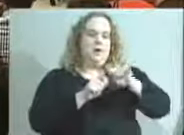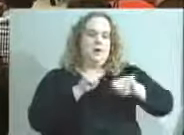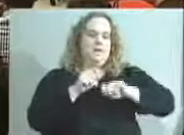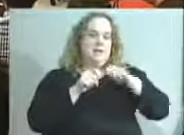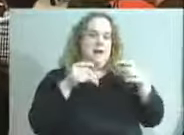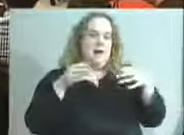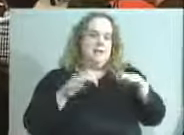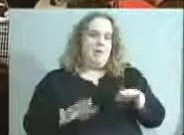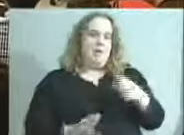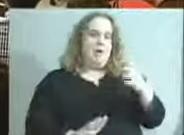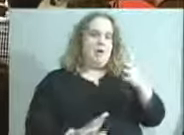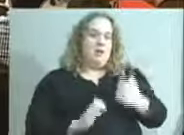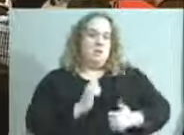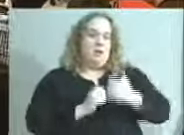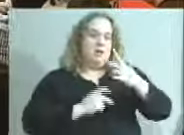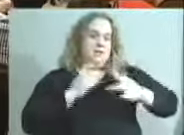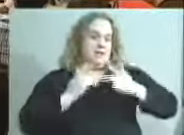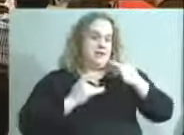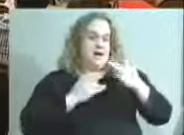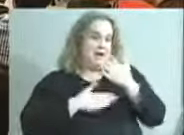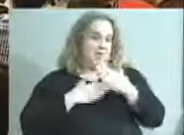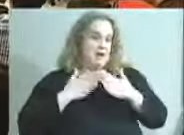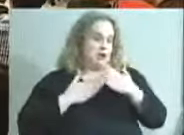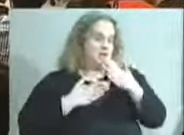One of the most exciting parts of the evening here.